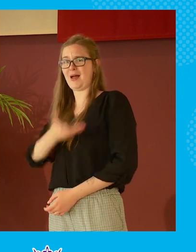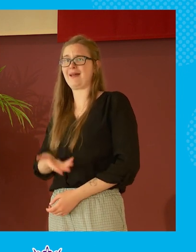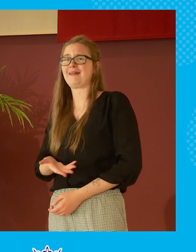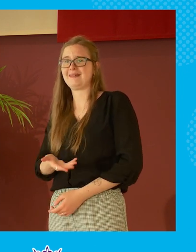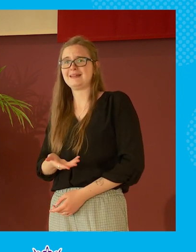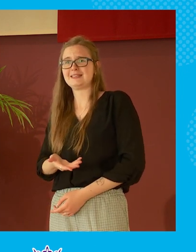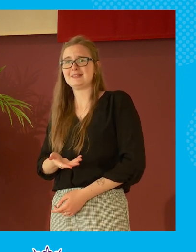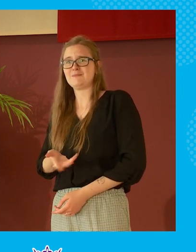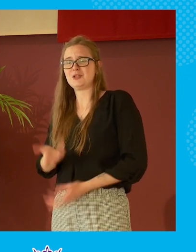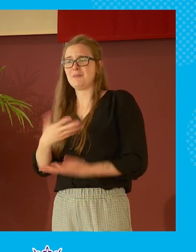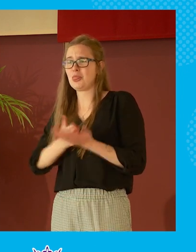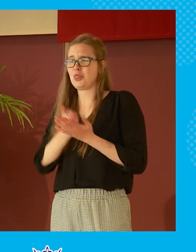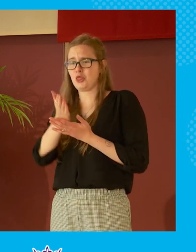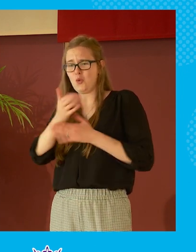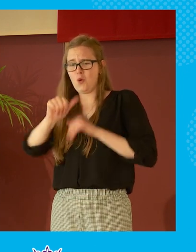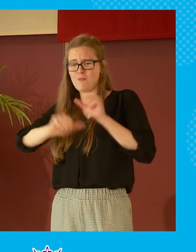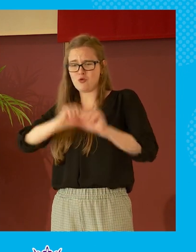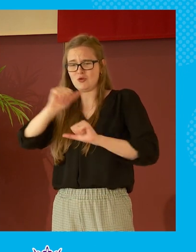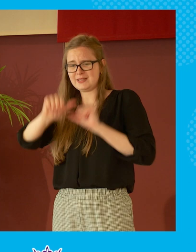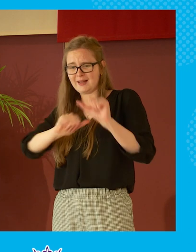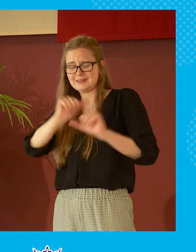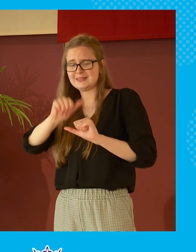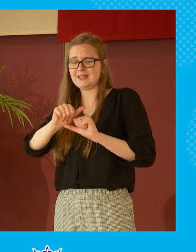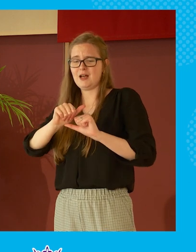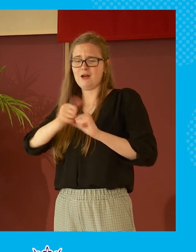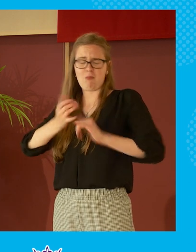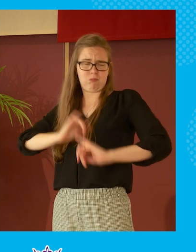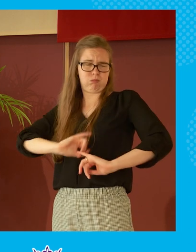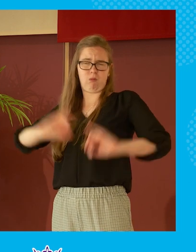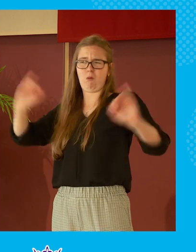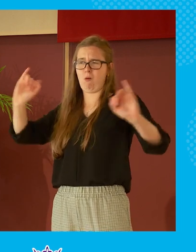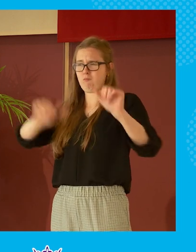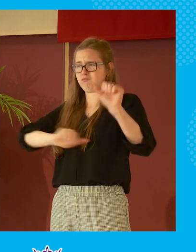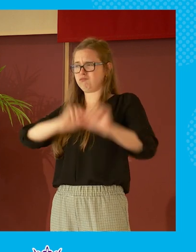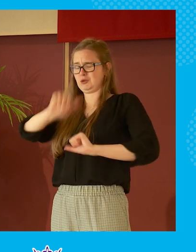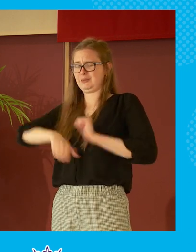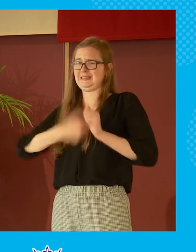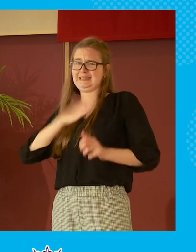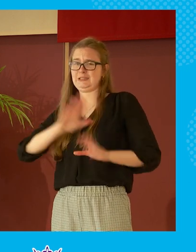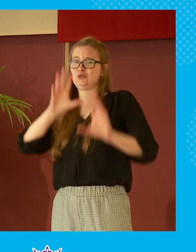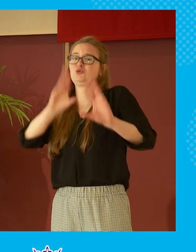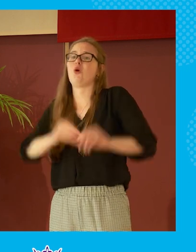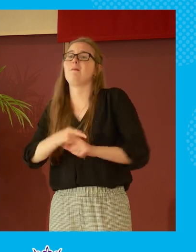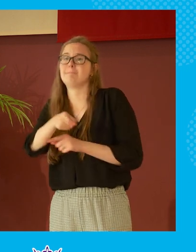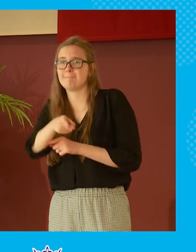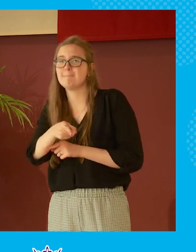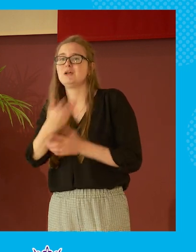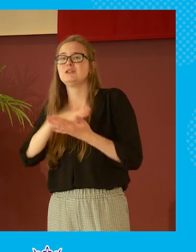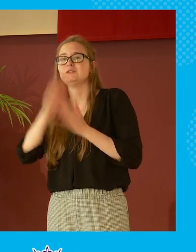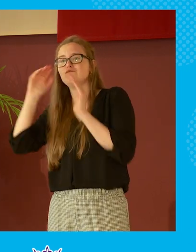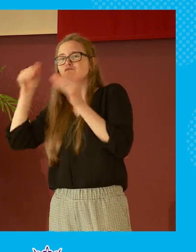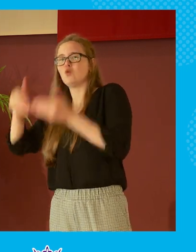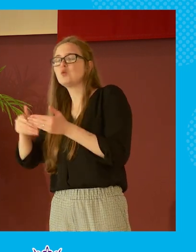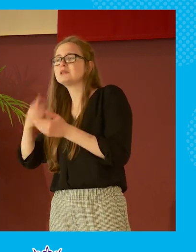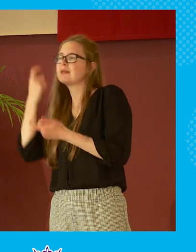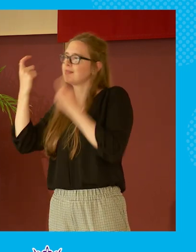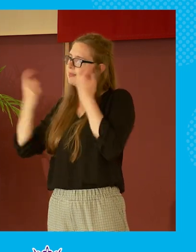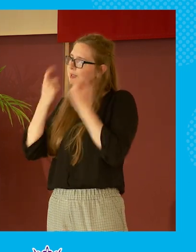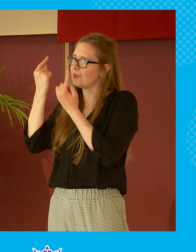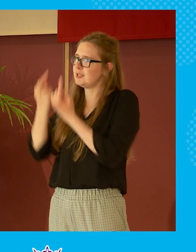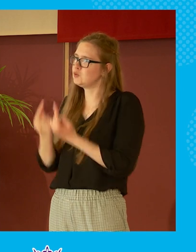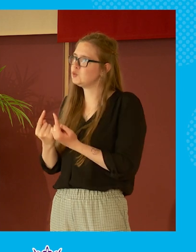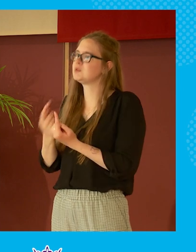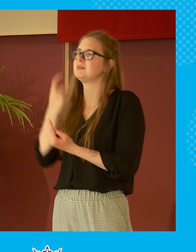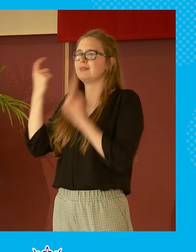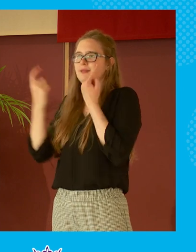because you've put them through this process a traumatizing process we need to stop that we do we need to focus i think on the issues we need to